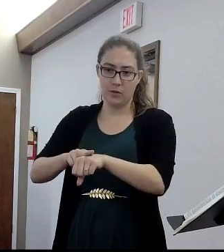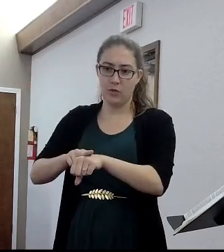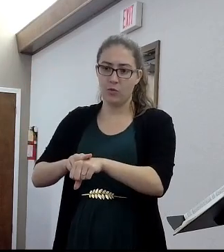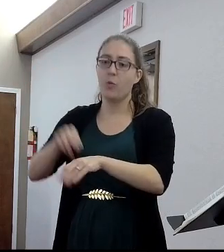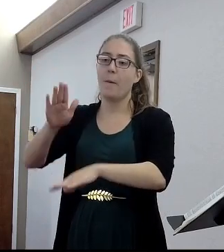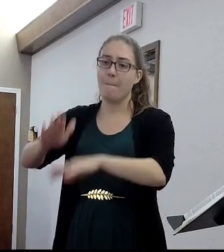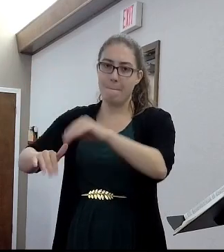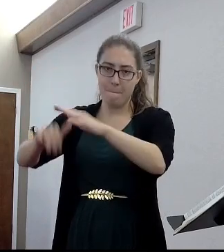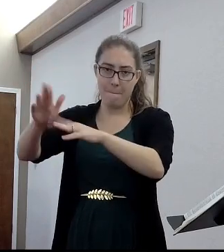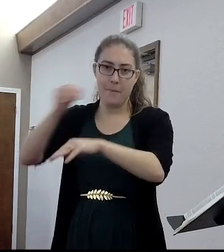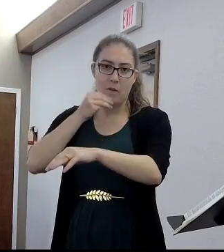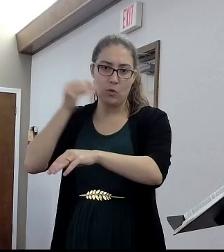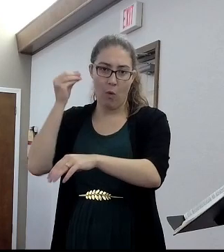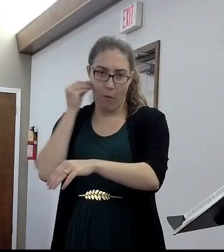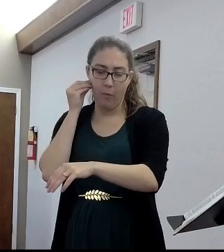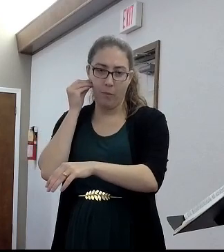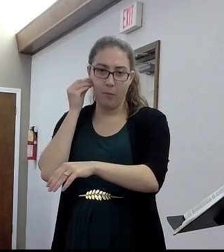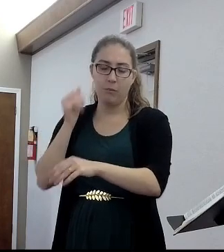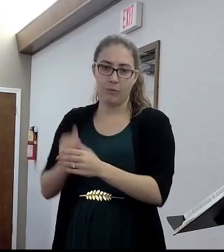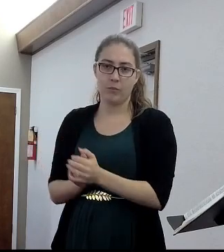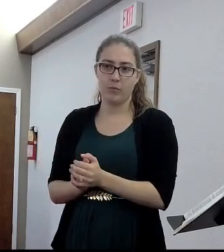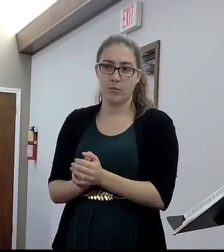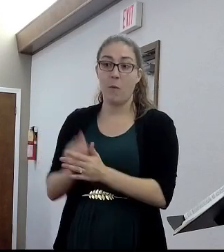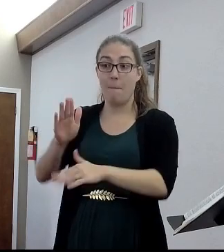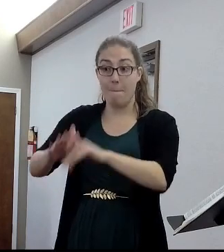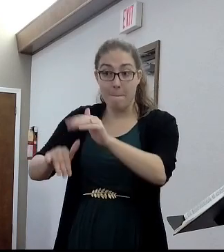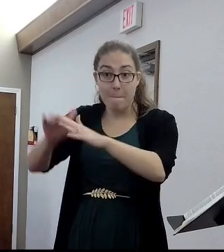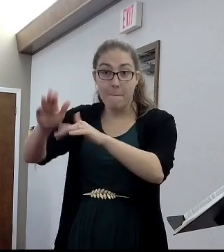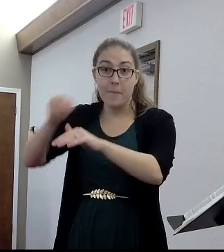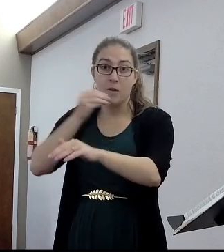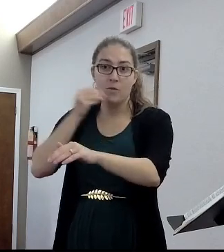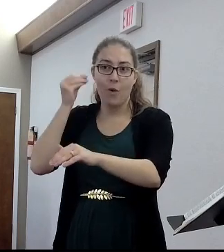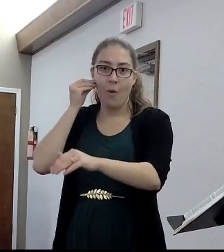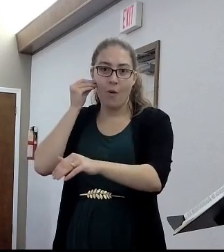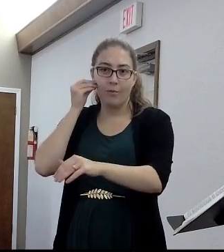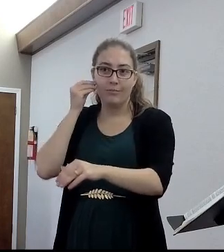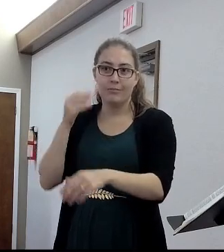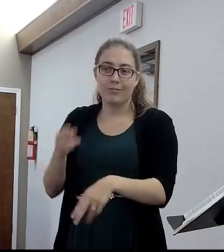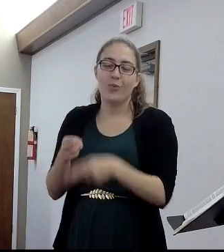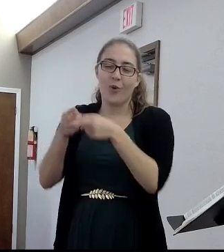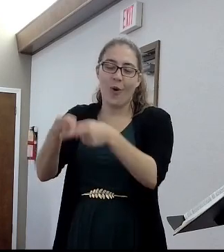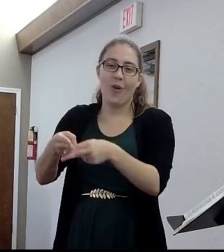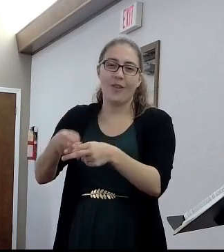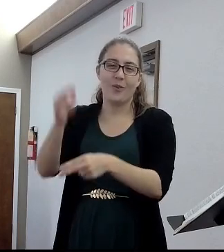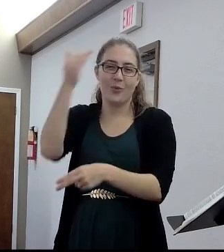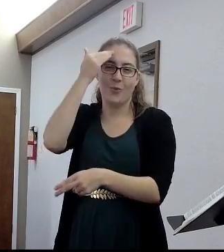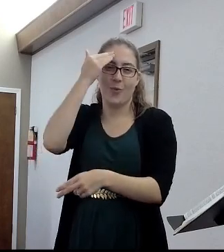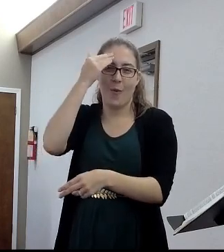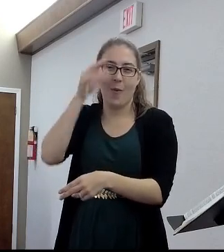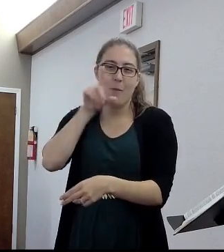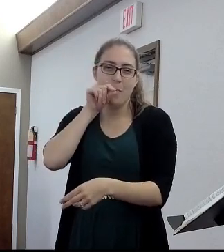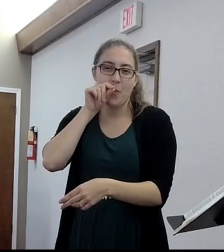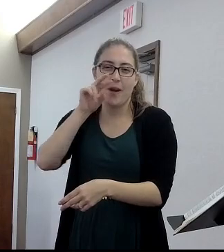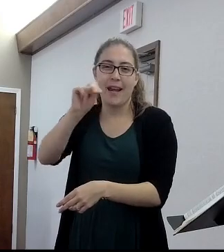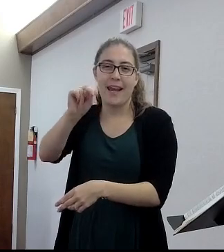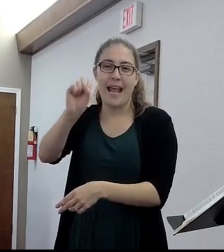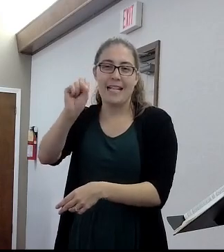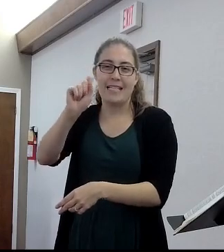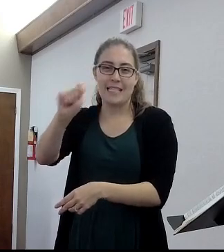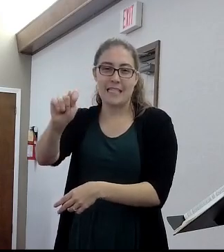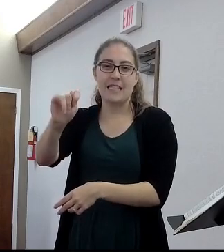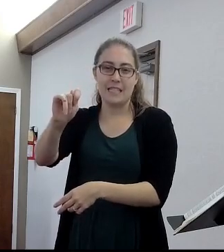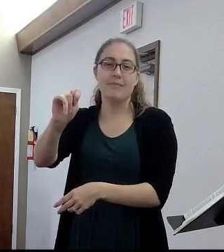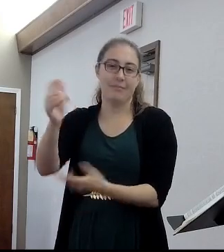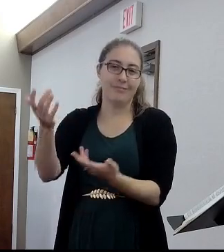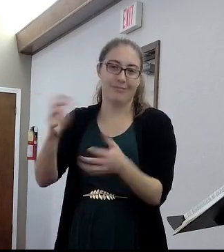homes. And so, when you build a home, that's why we call it a nesting nature, you know. You're trying to make sure your nest is okay and it's